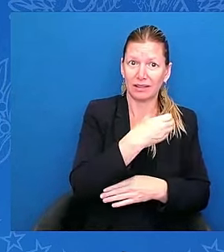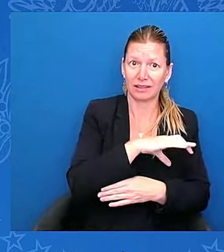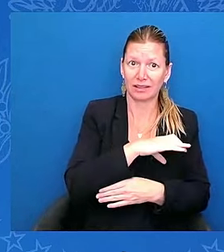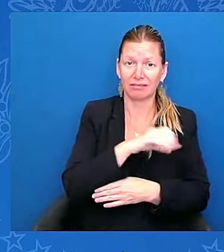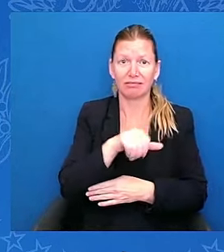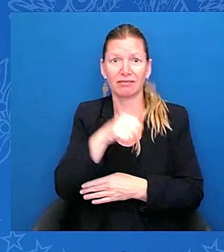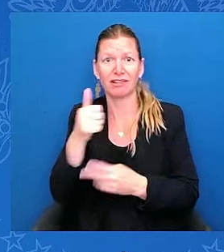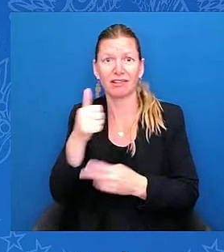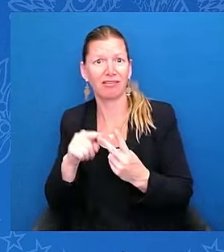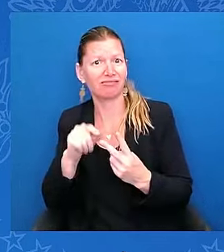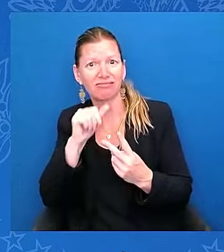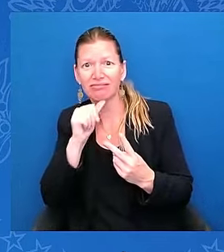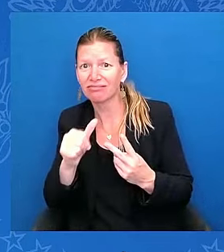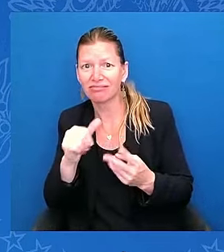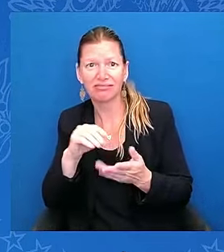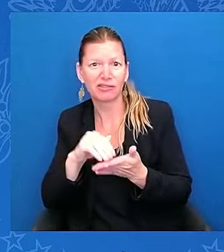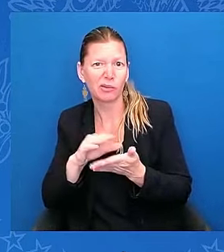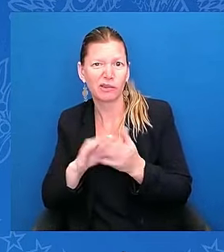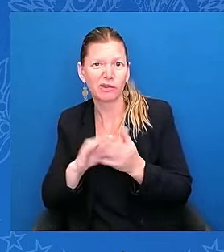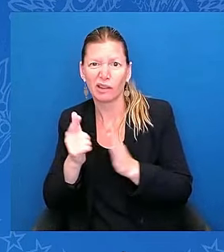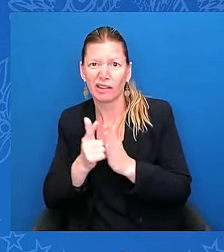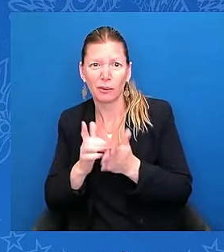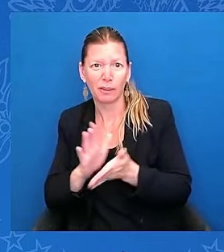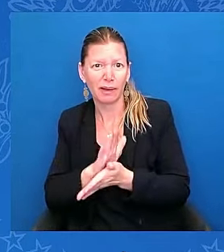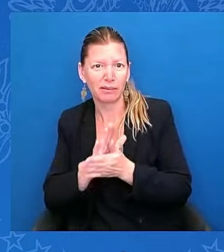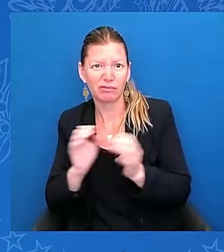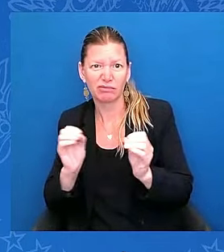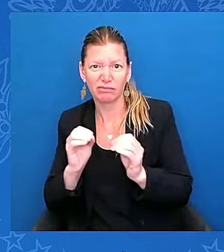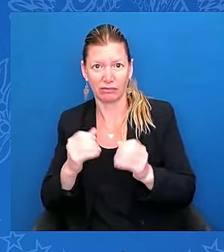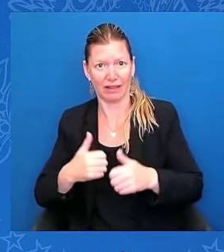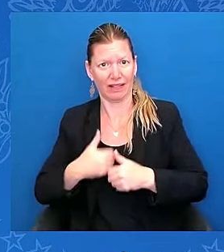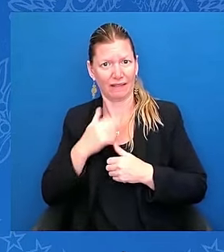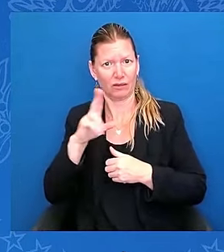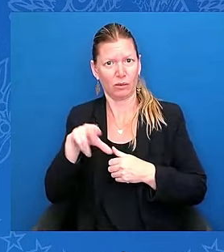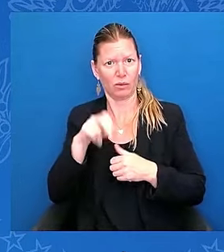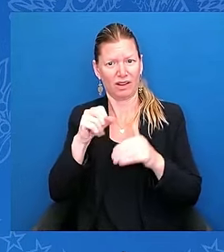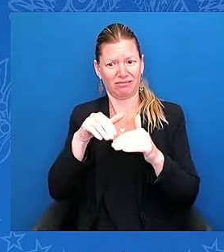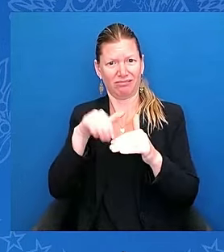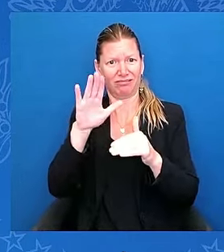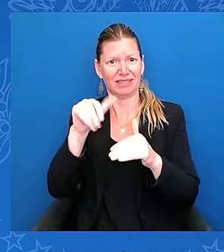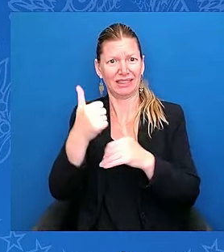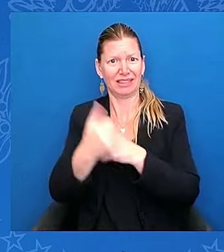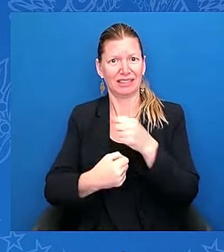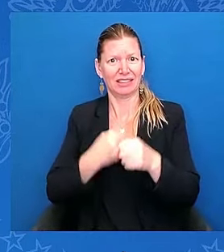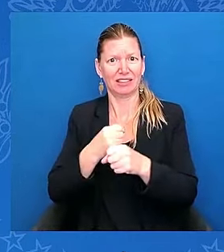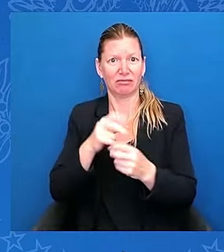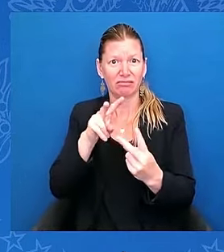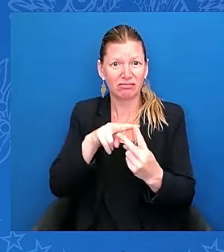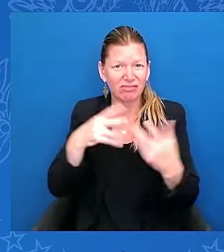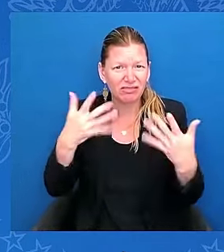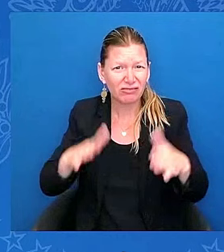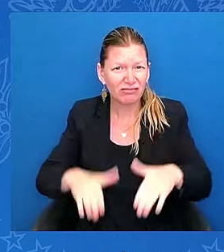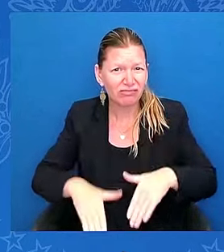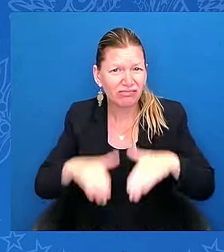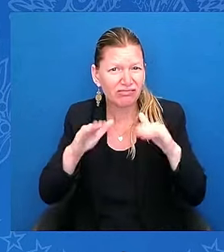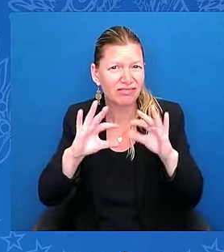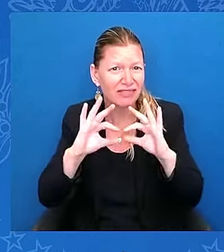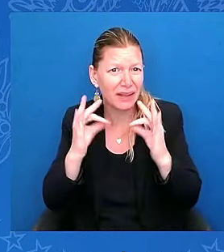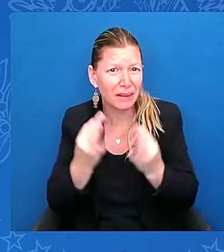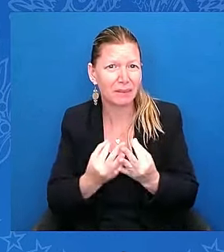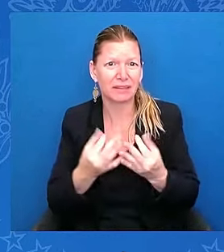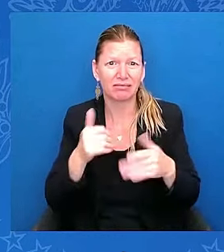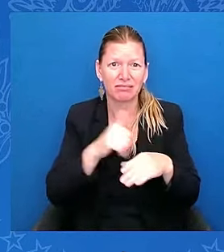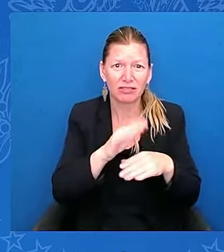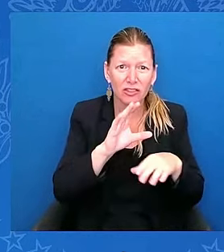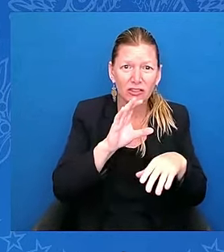school, paying taxes, contributing to our country for every — for 10 years or more. As a matter of fact, the average time they've spent here is 23